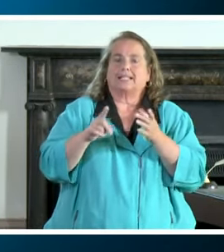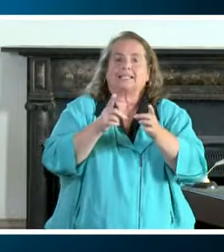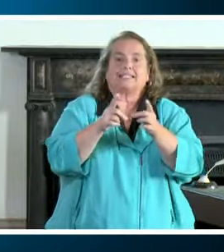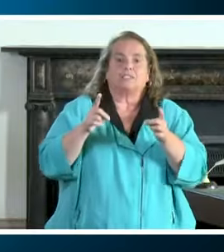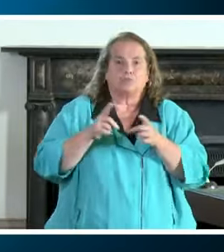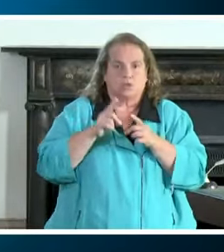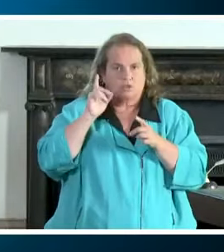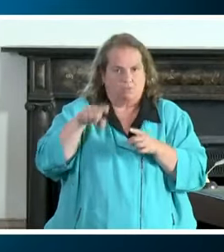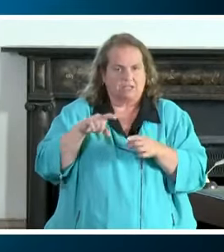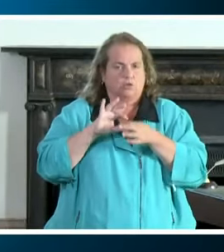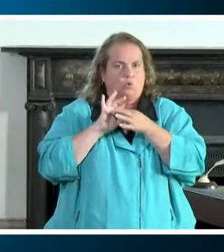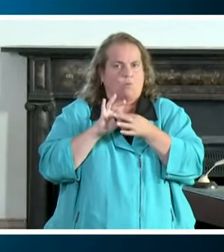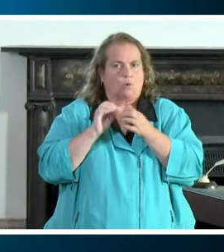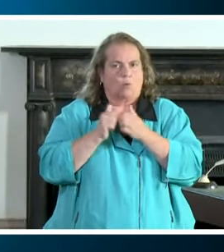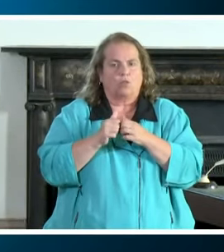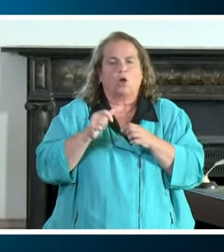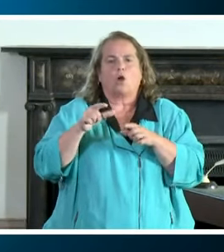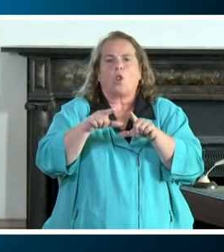with their local health departments